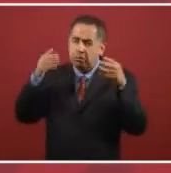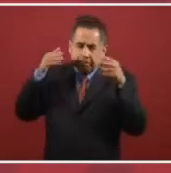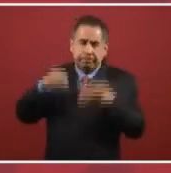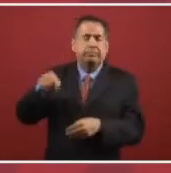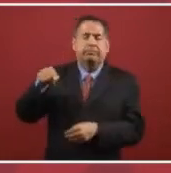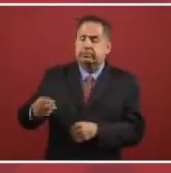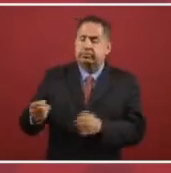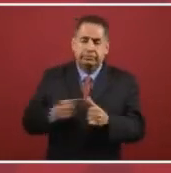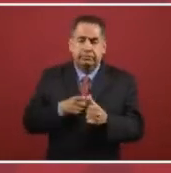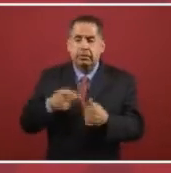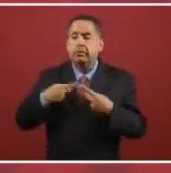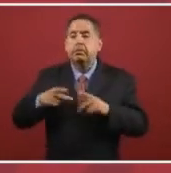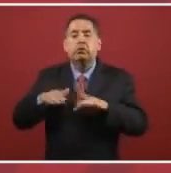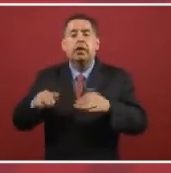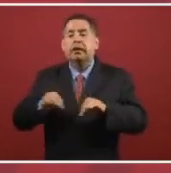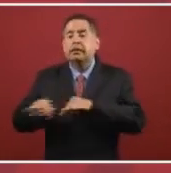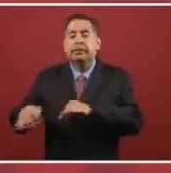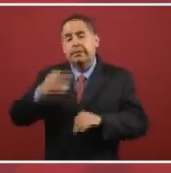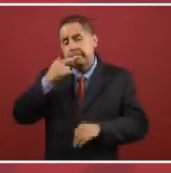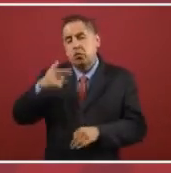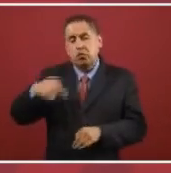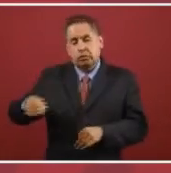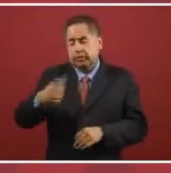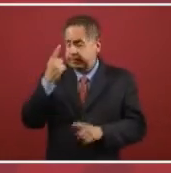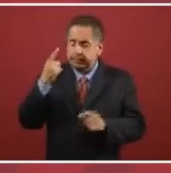The work of the people.